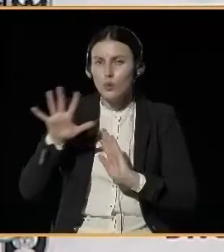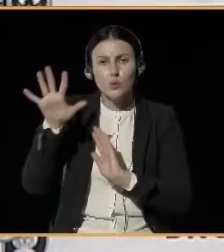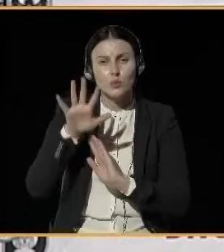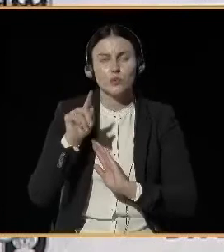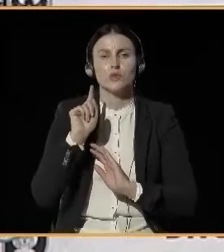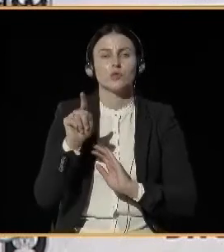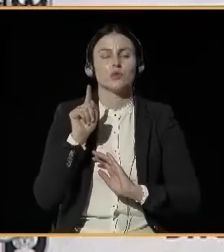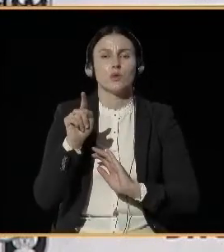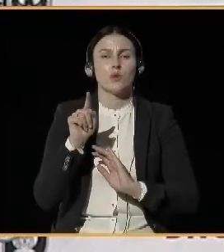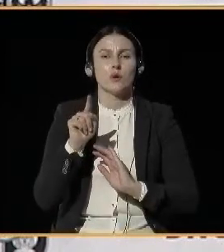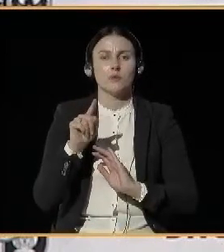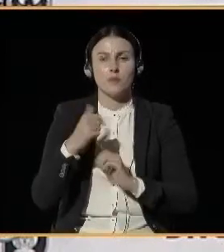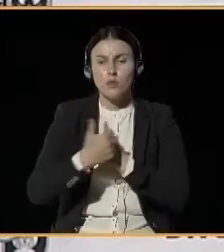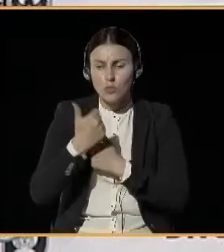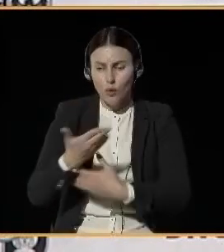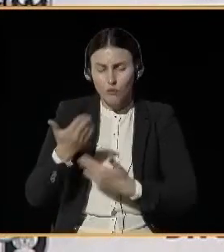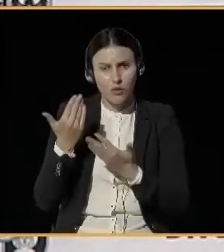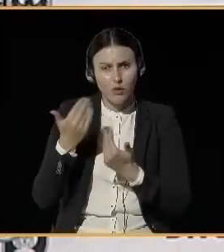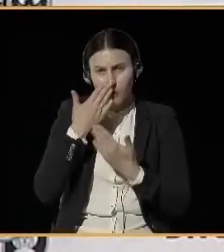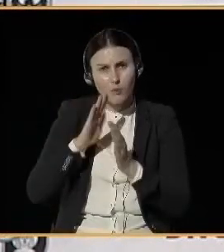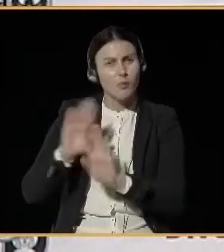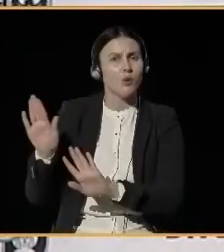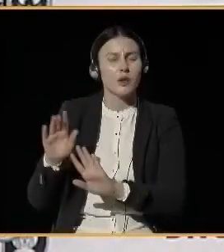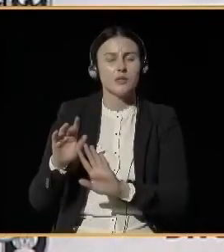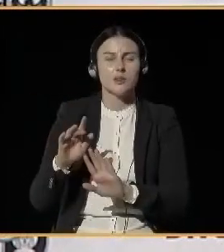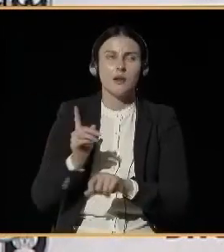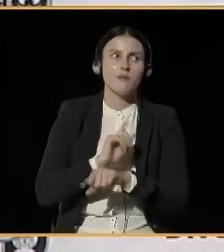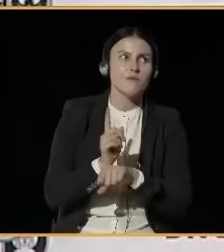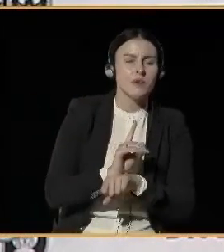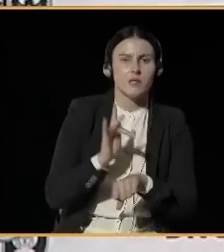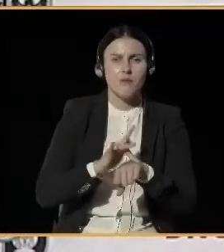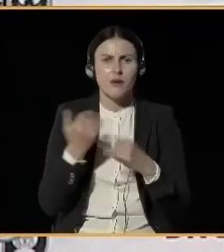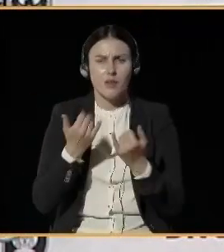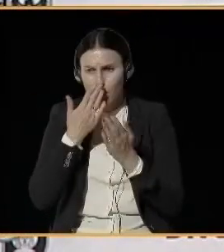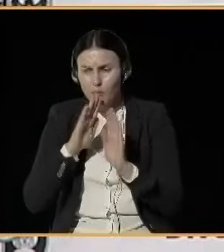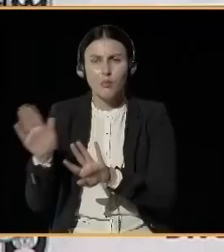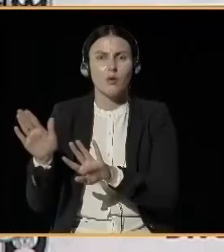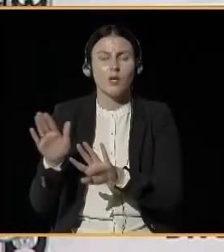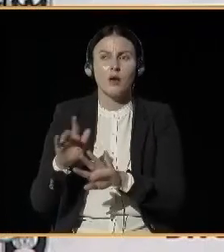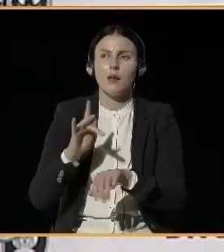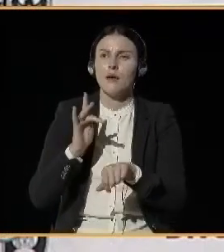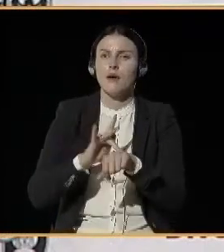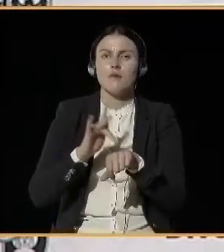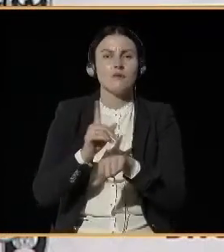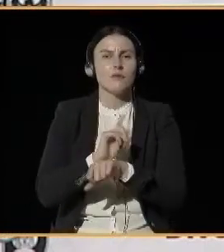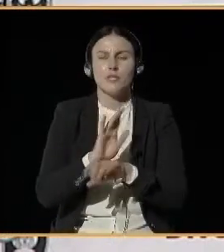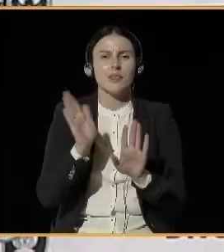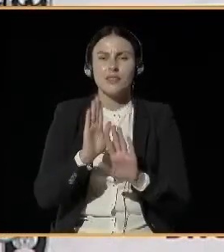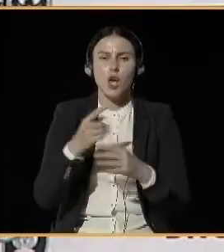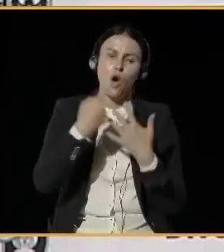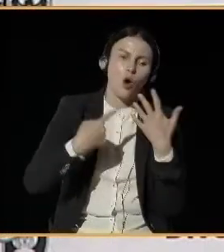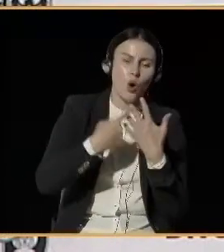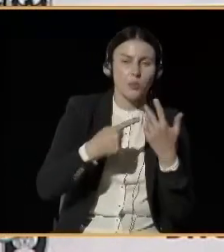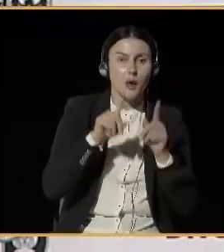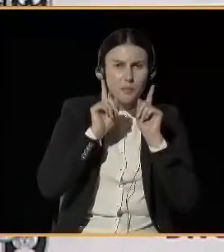based not on calculations, but on real life experience. So